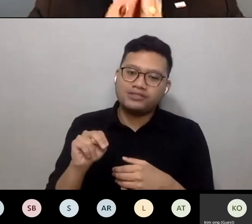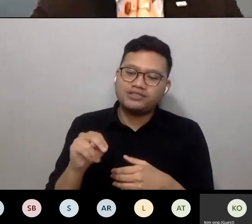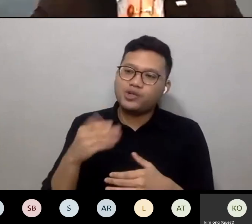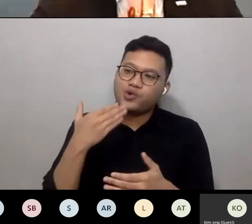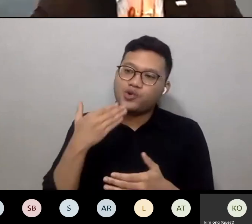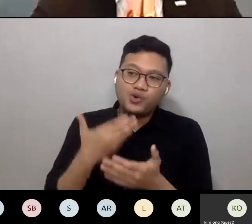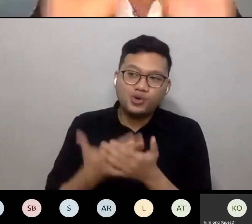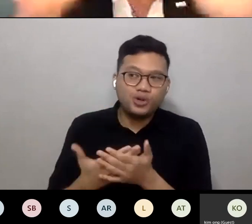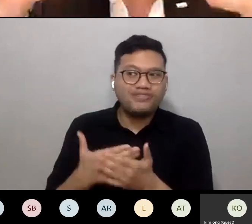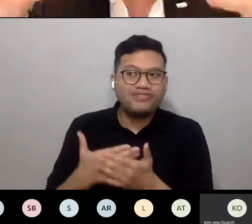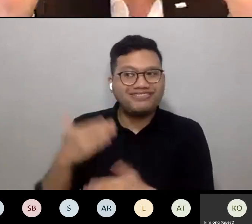good day